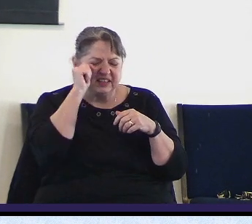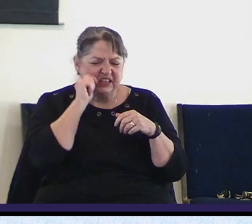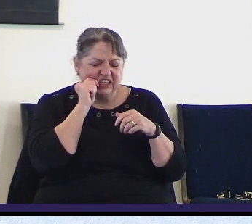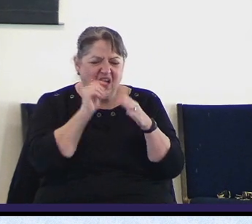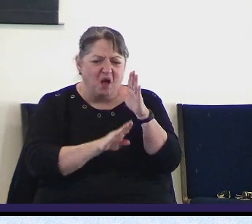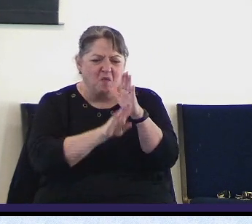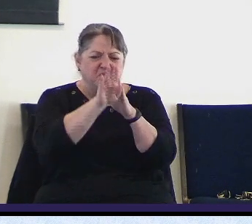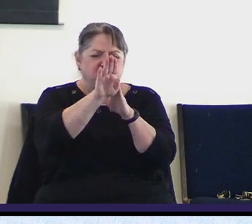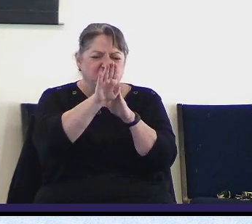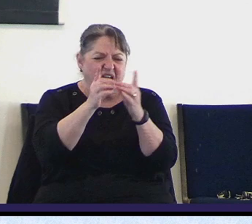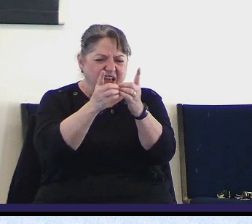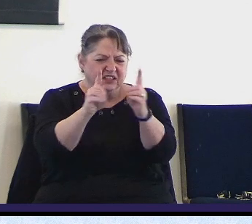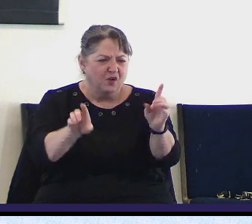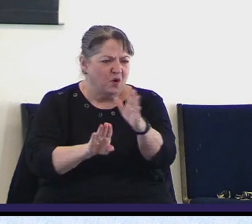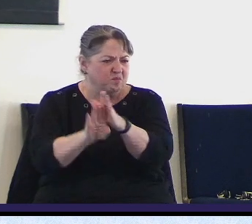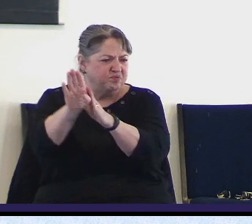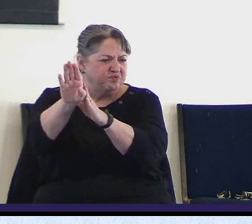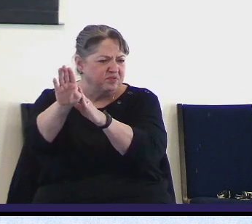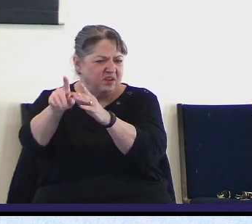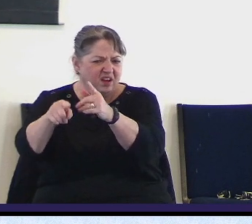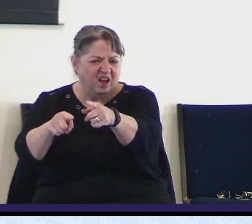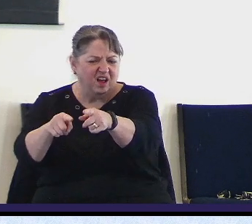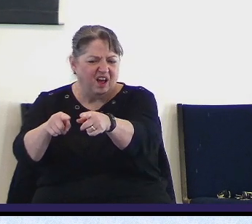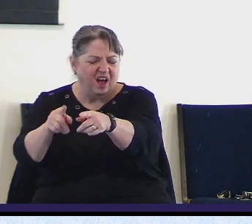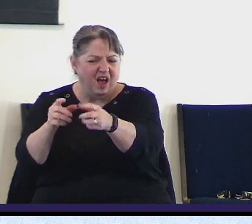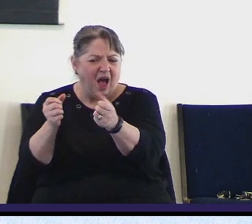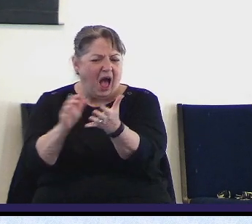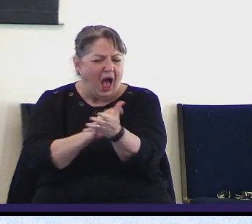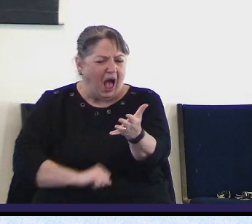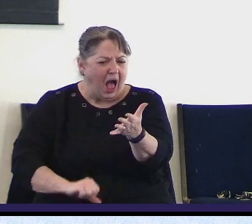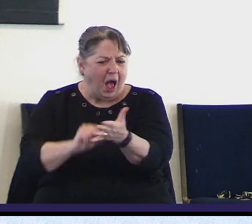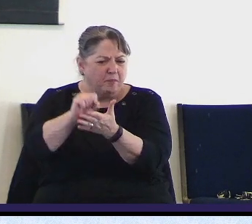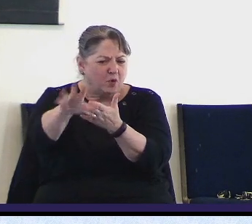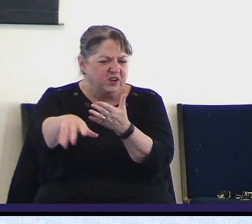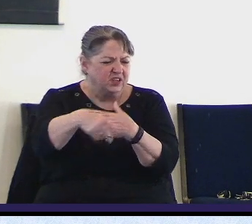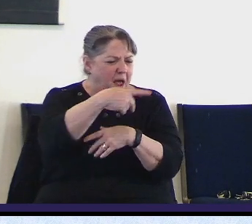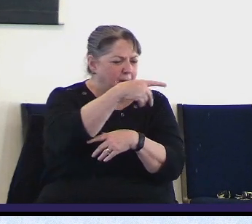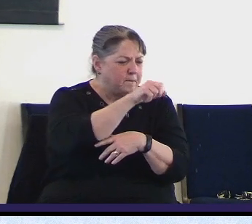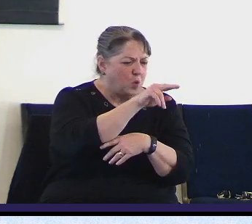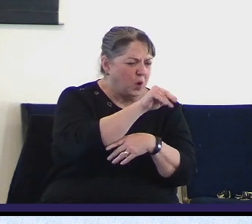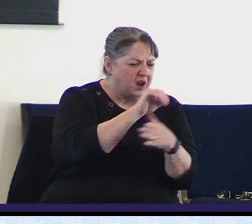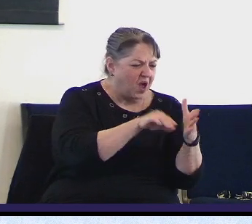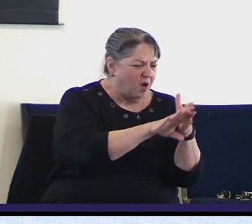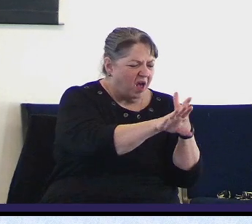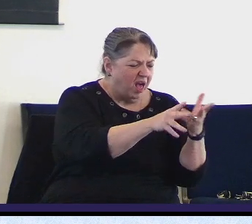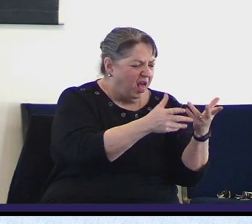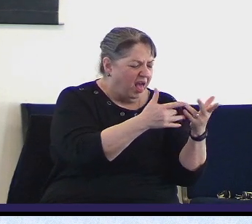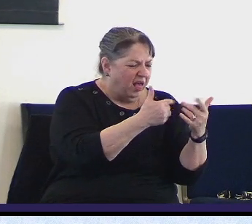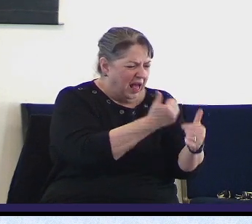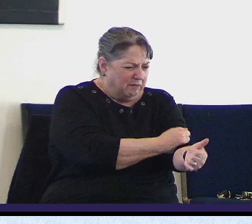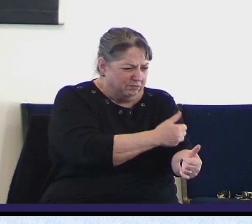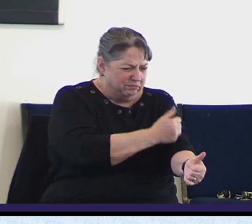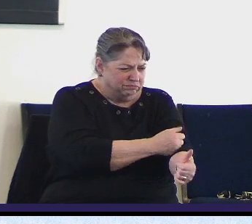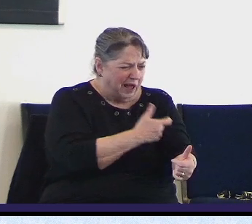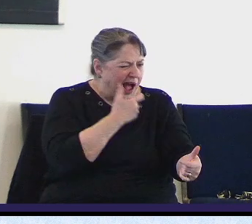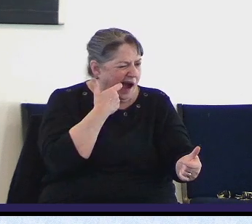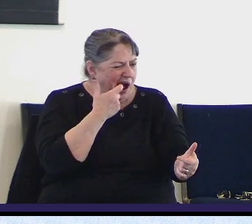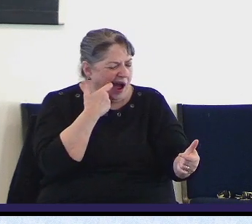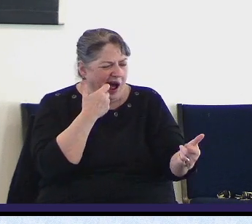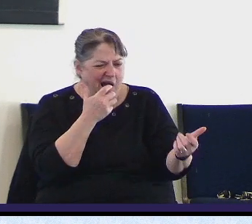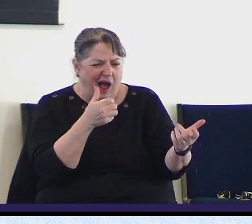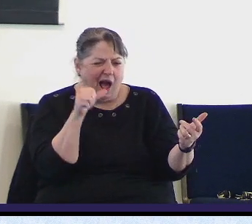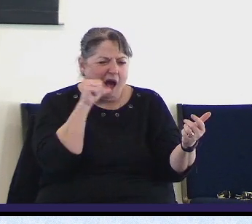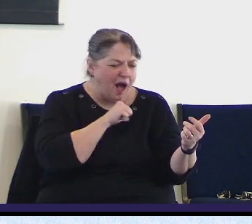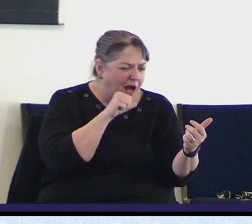disrespect for marriage, single parent families, abortion, pornography, drug, drug abuse, alcoholism, racism, plus a